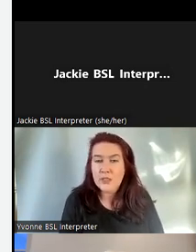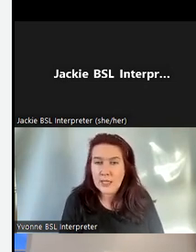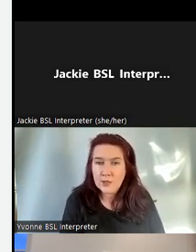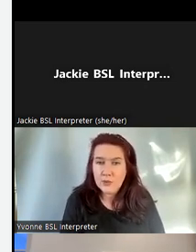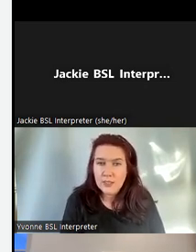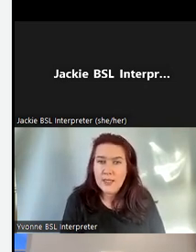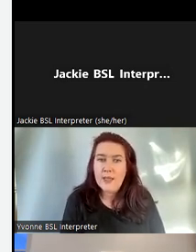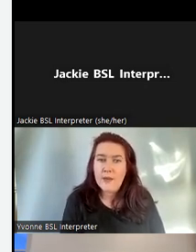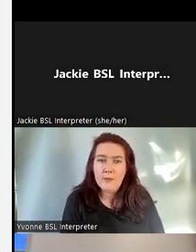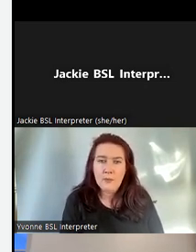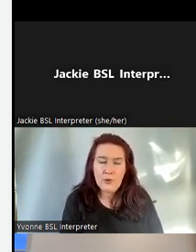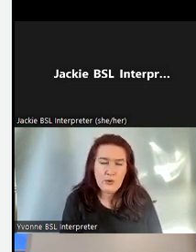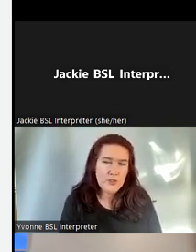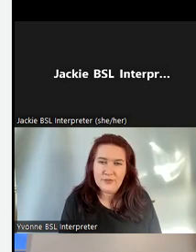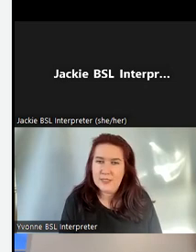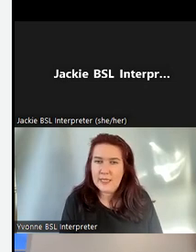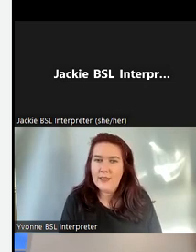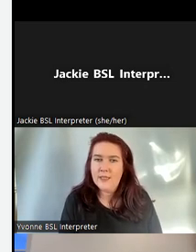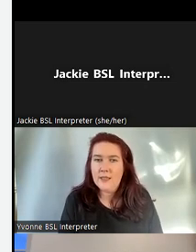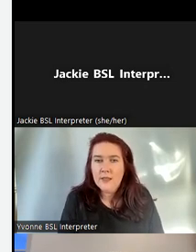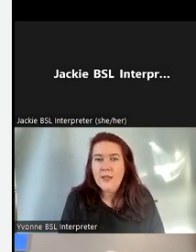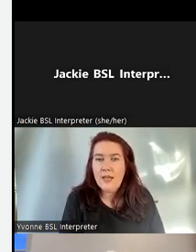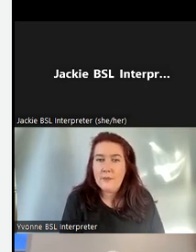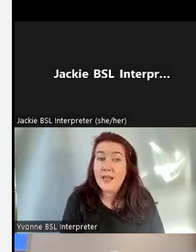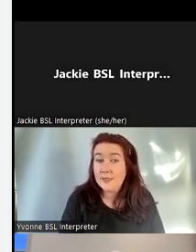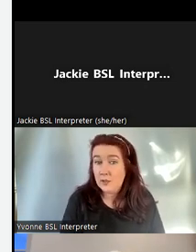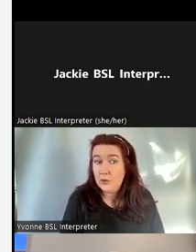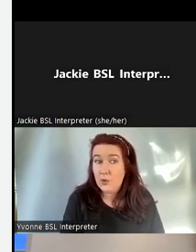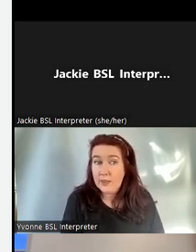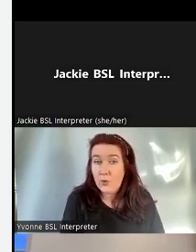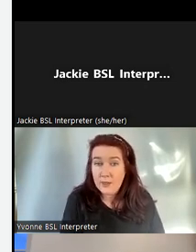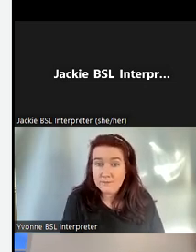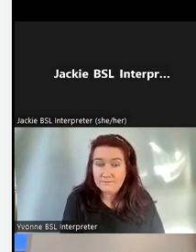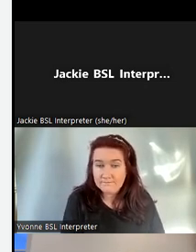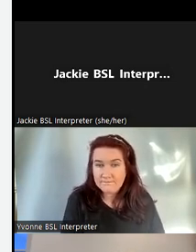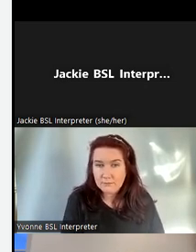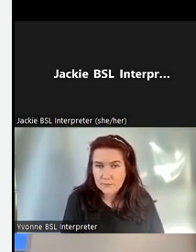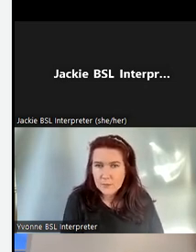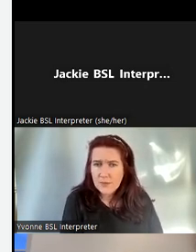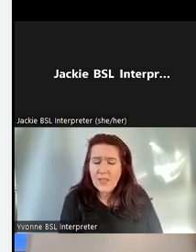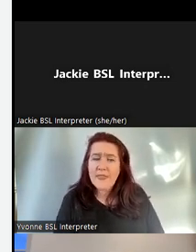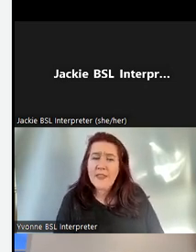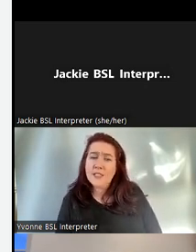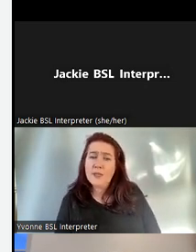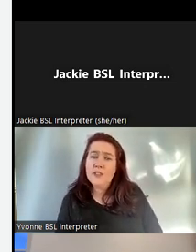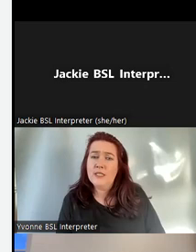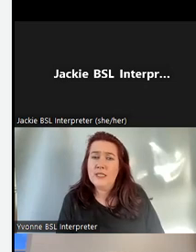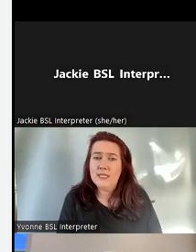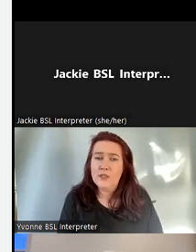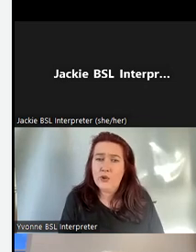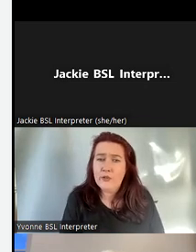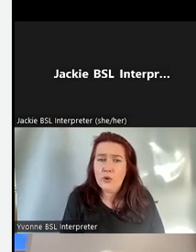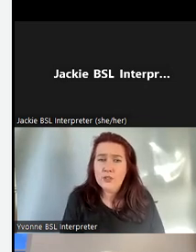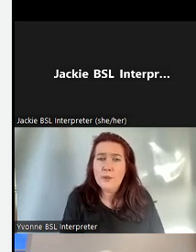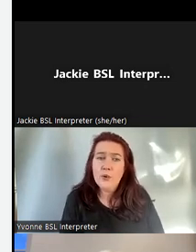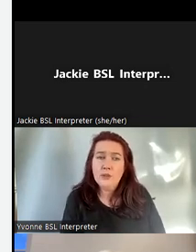Deaf School in Glasgow who use different signs and that's still ongoing at the moment and the last one there you see